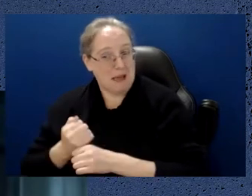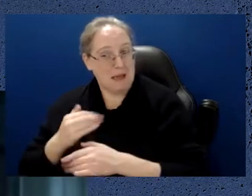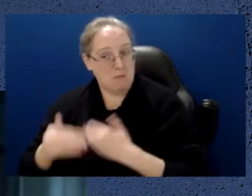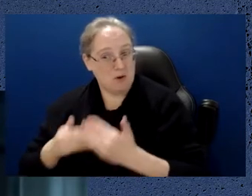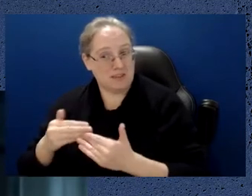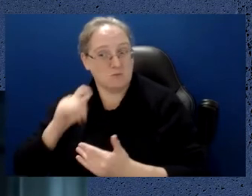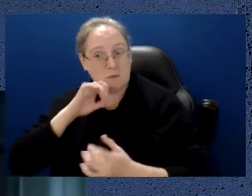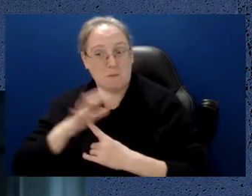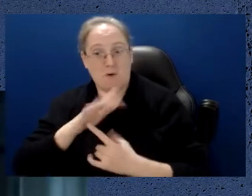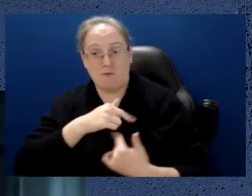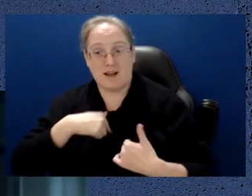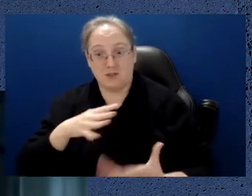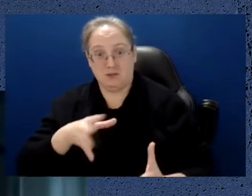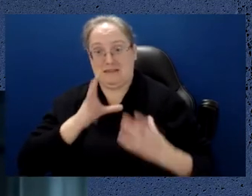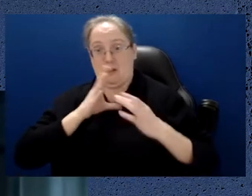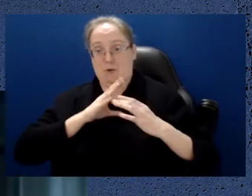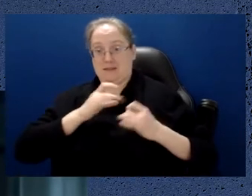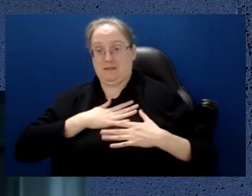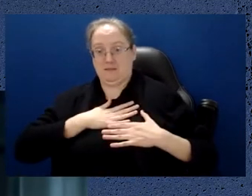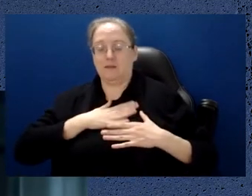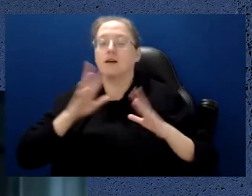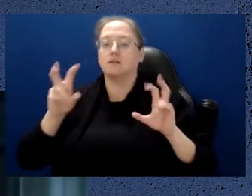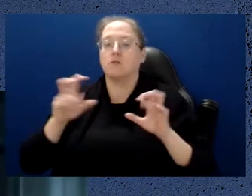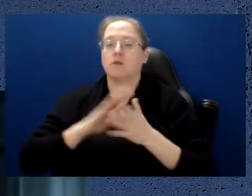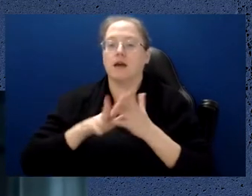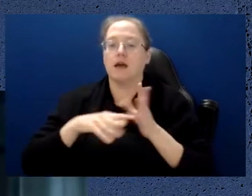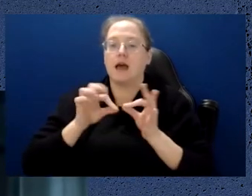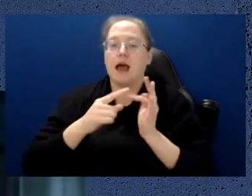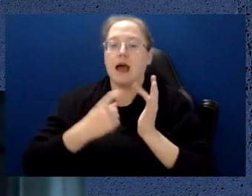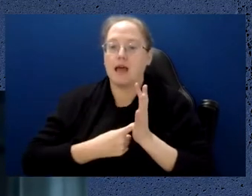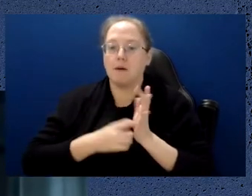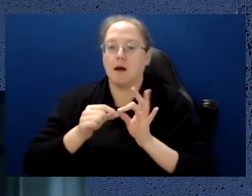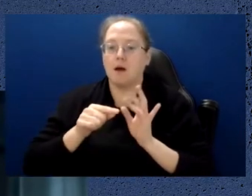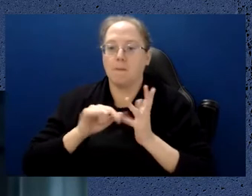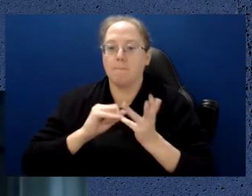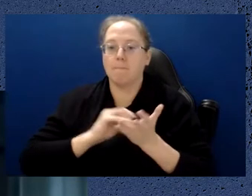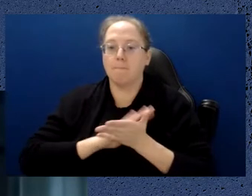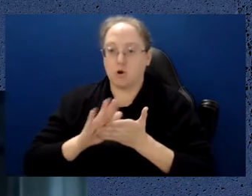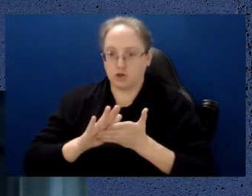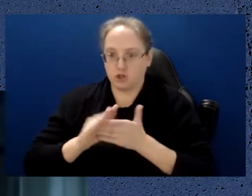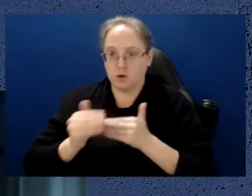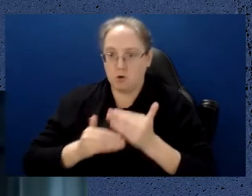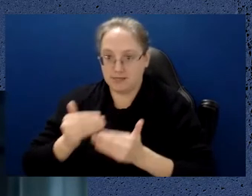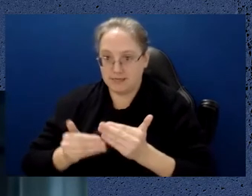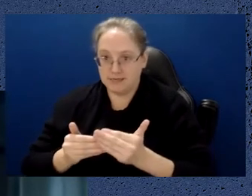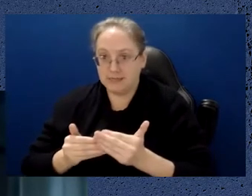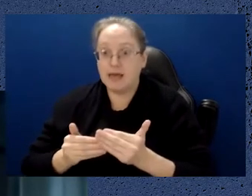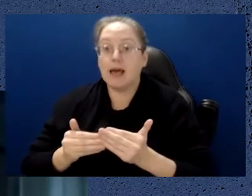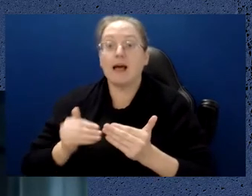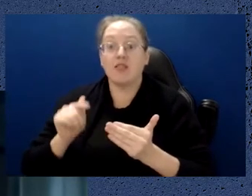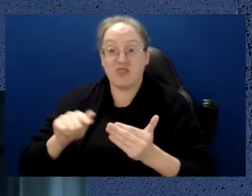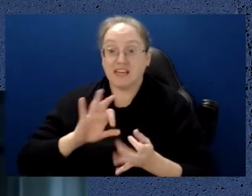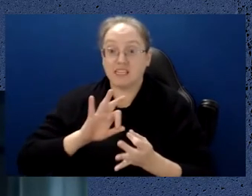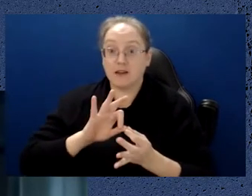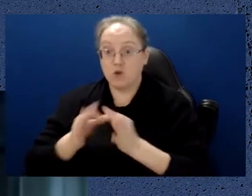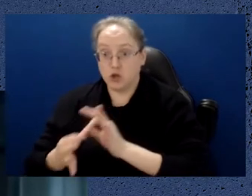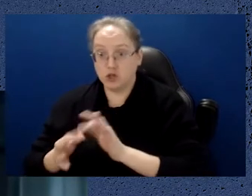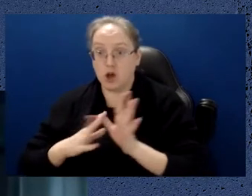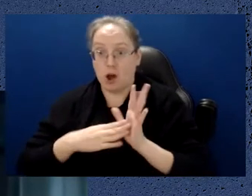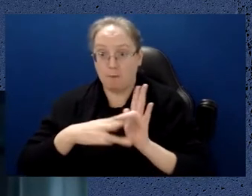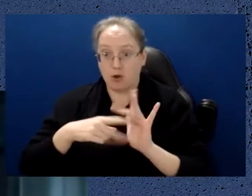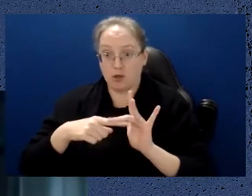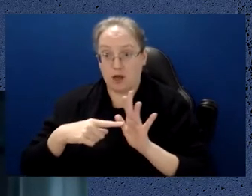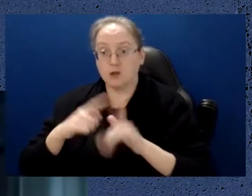It's called the Haber-Bosch process, and that consumes something like 2% of the entire world's energy.